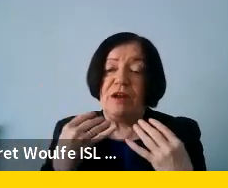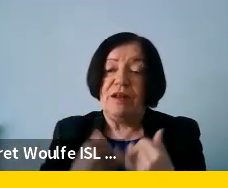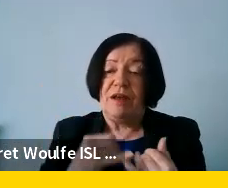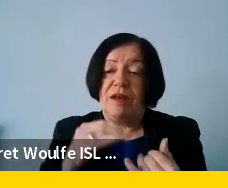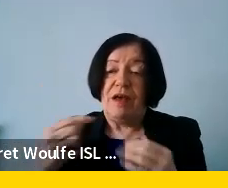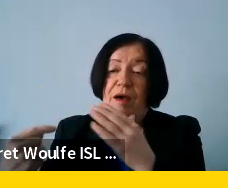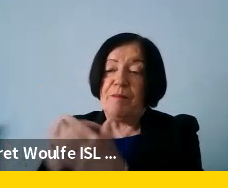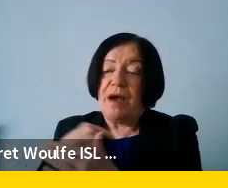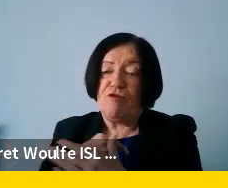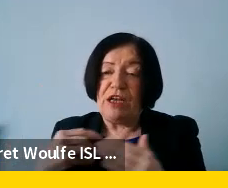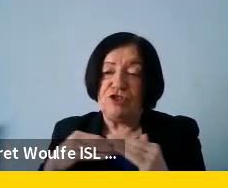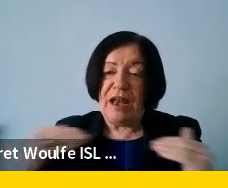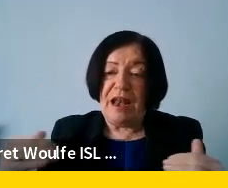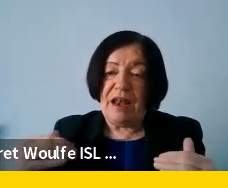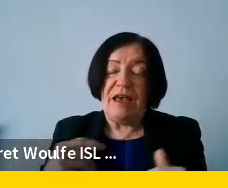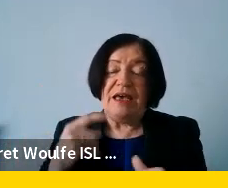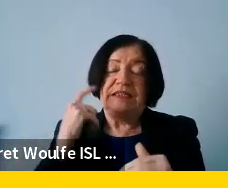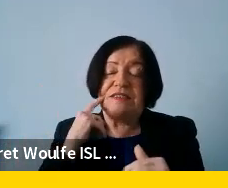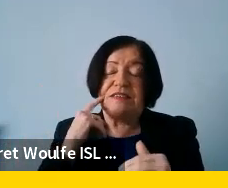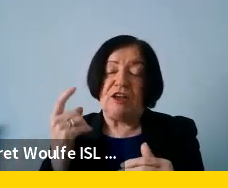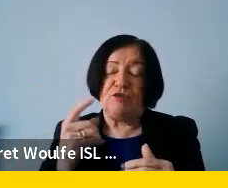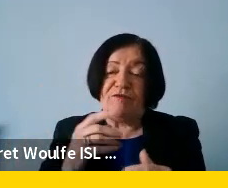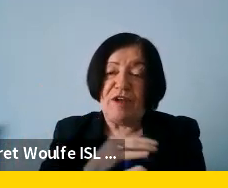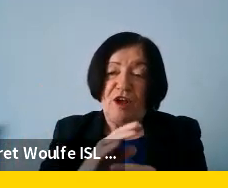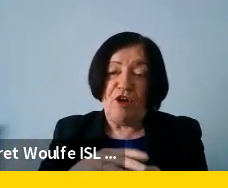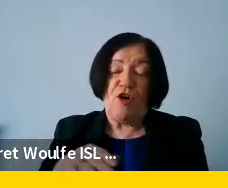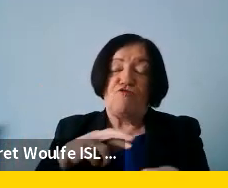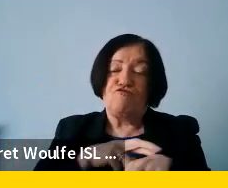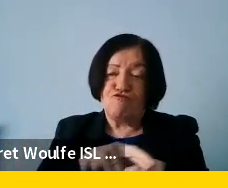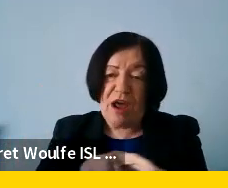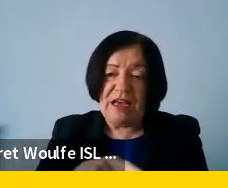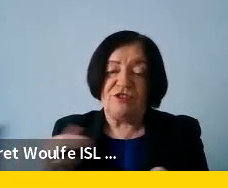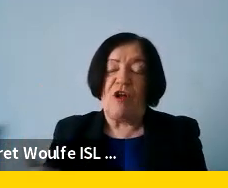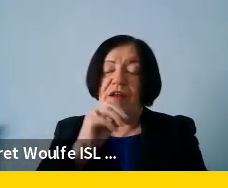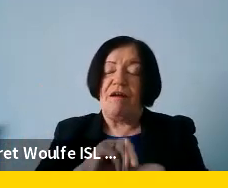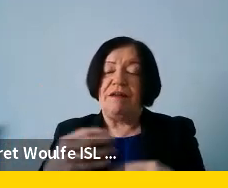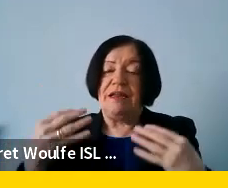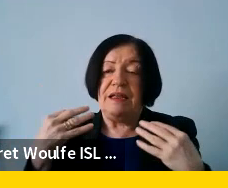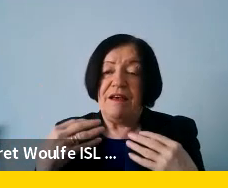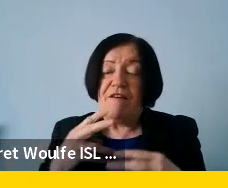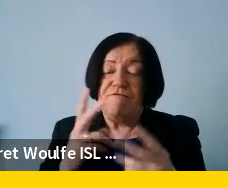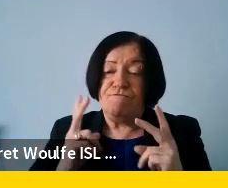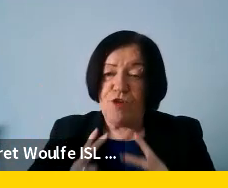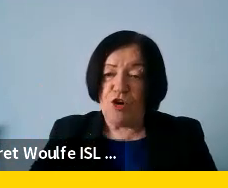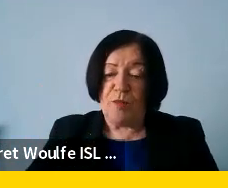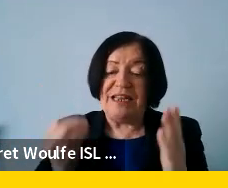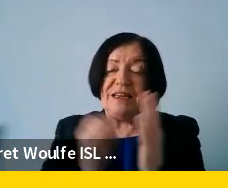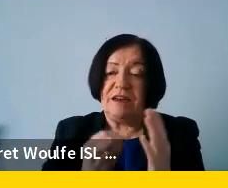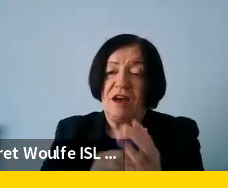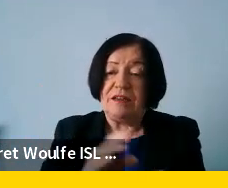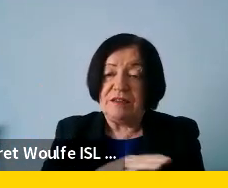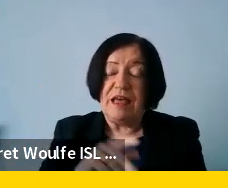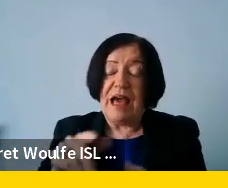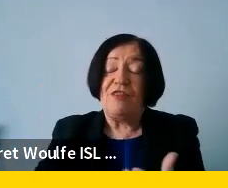migration status, sexual orientation, race, or any information on vulnerable economic conditions. And the